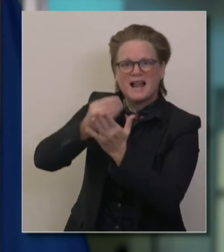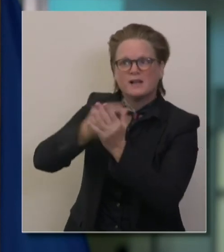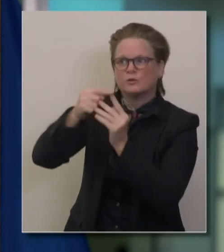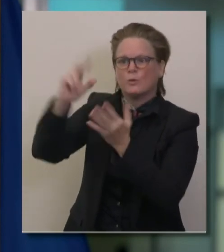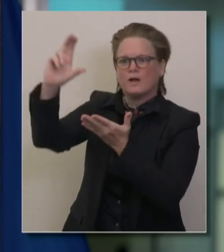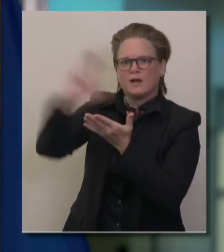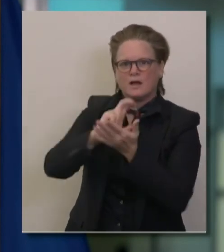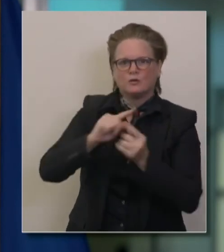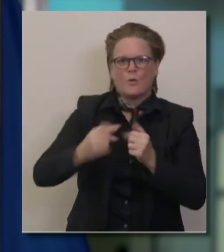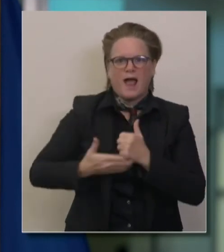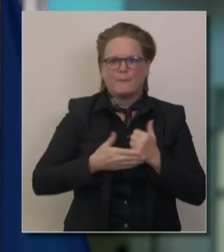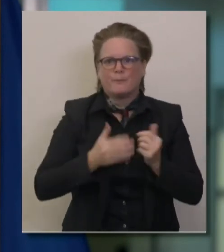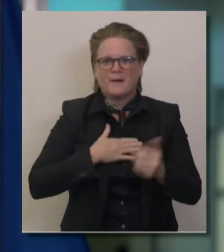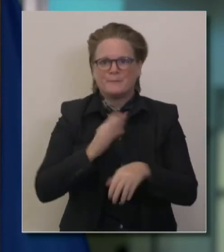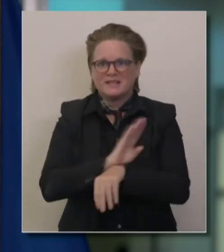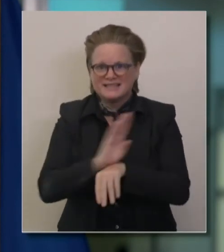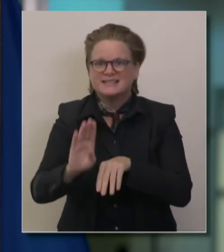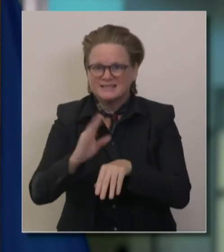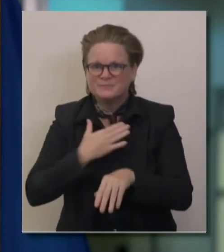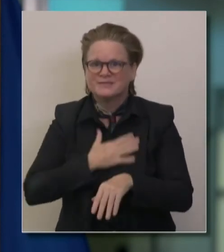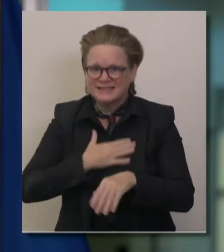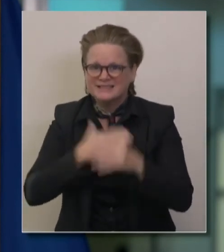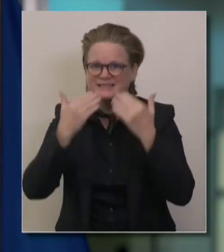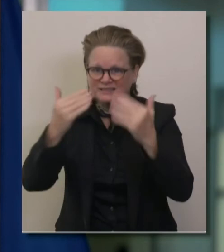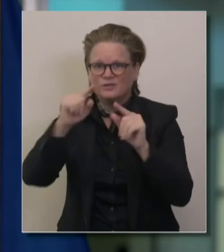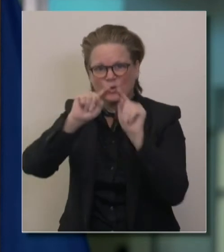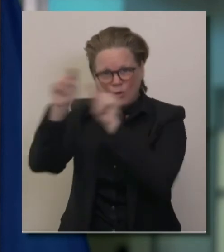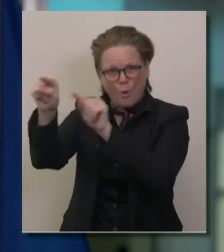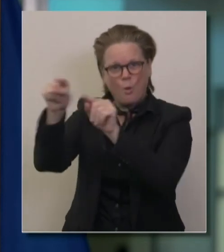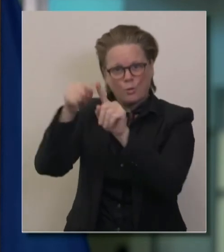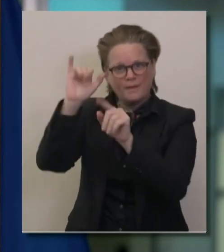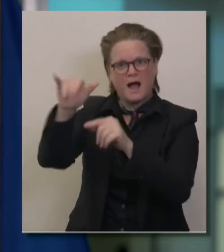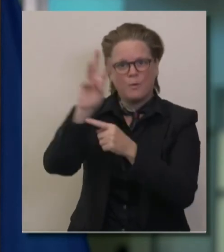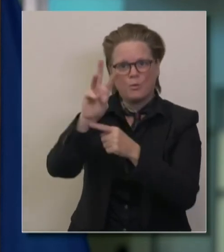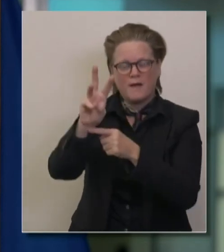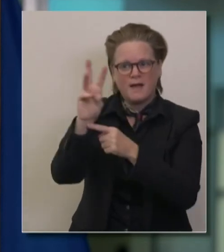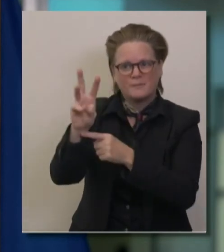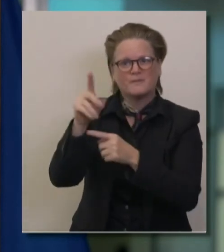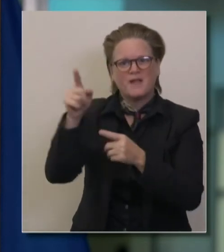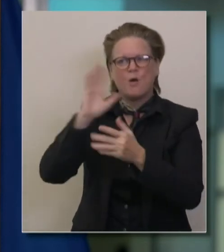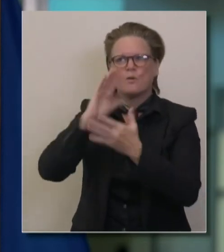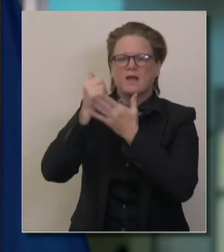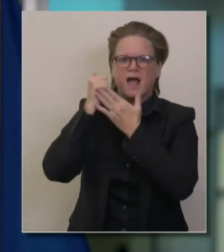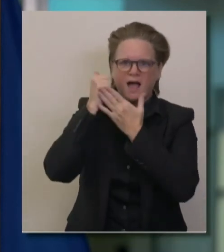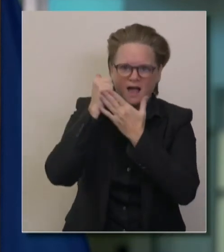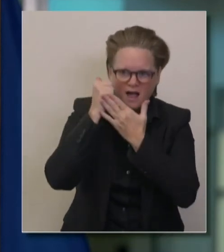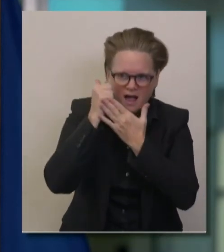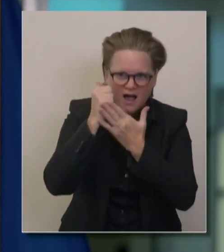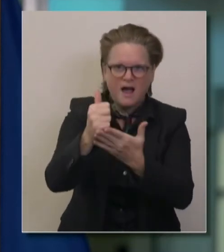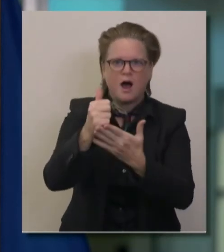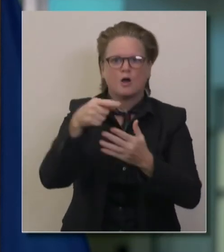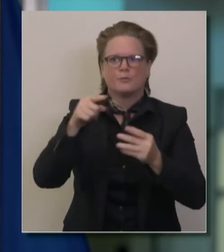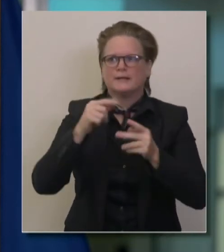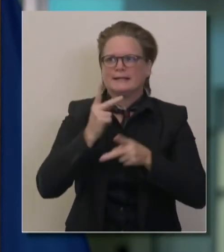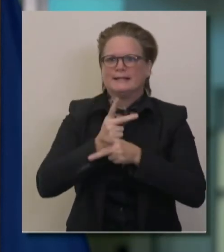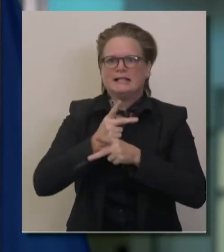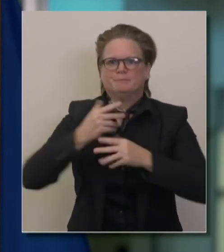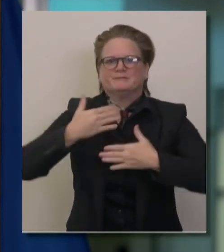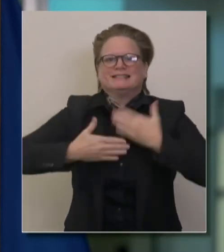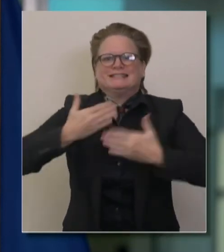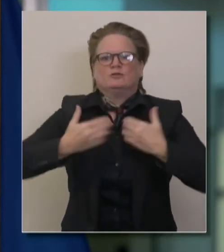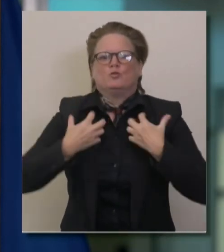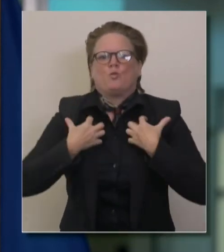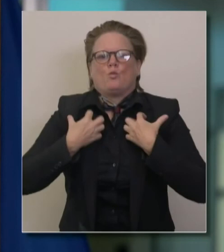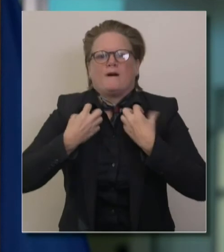way, that's just interim support to get us to January, where we are asking and working with the legislature to get early action